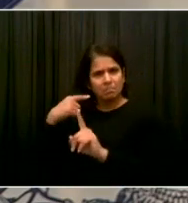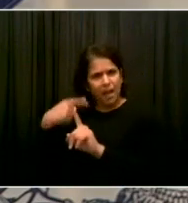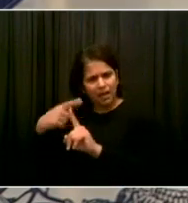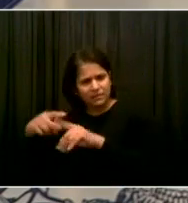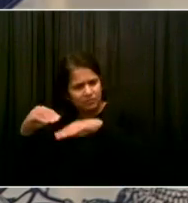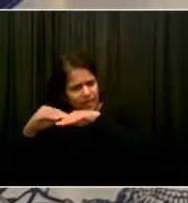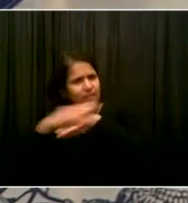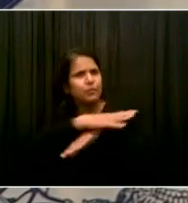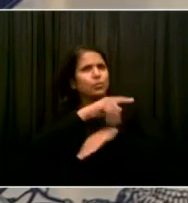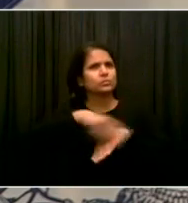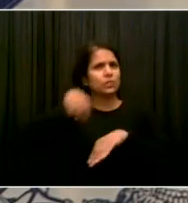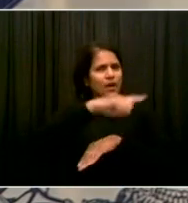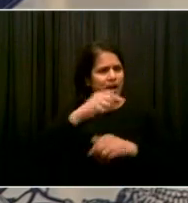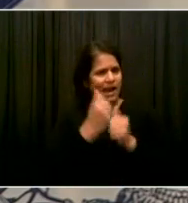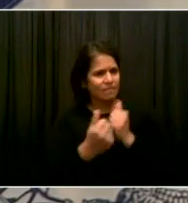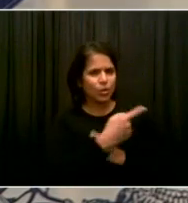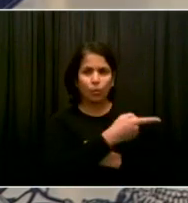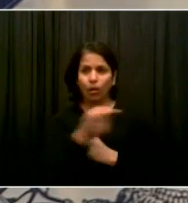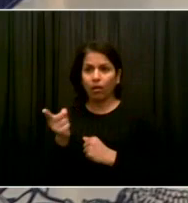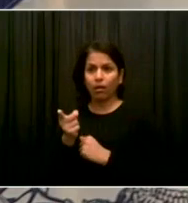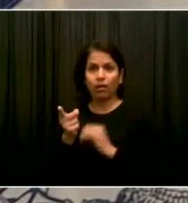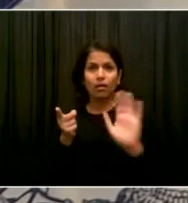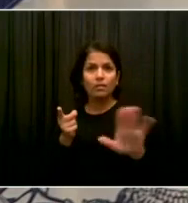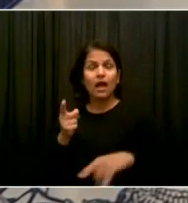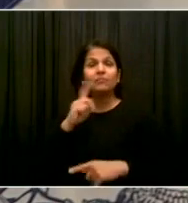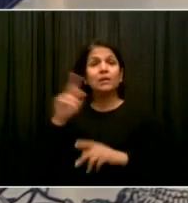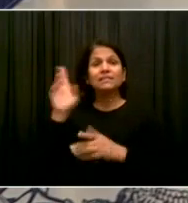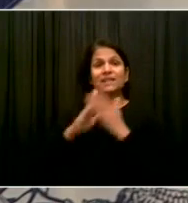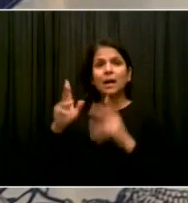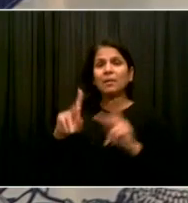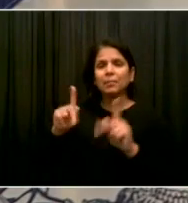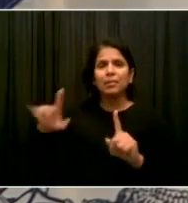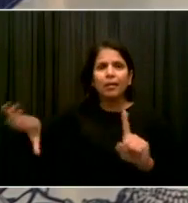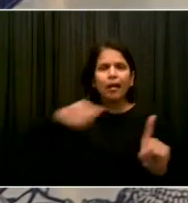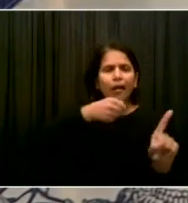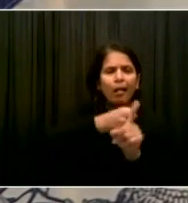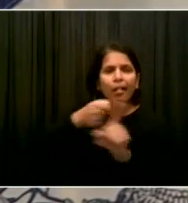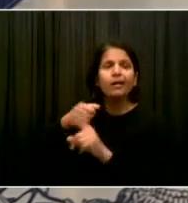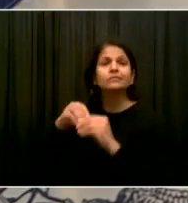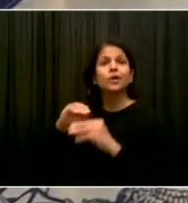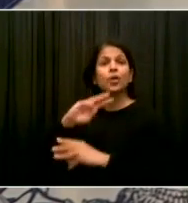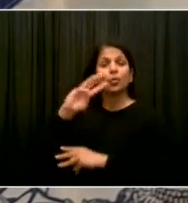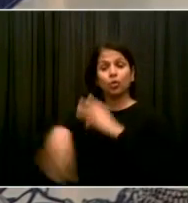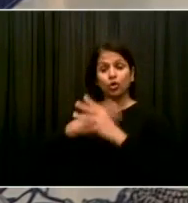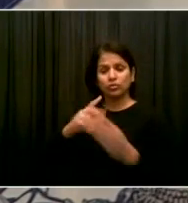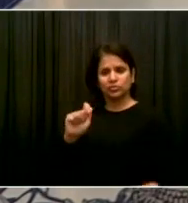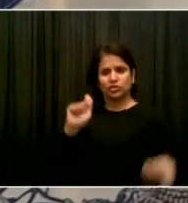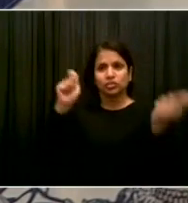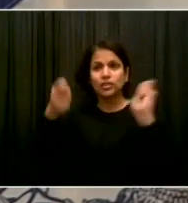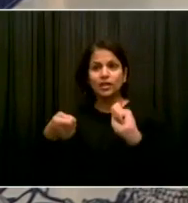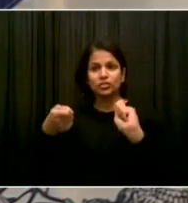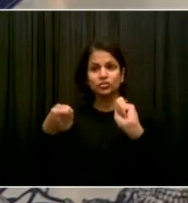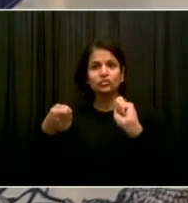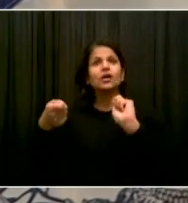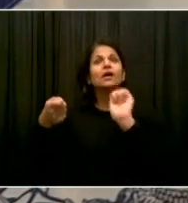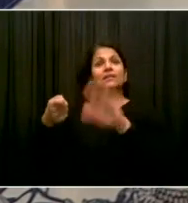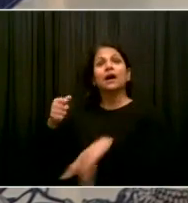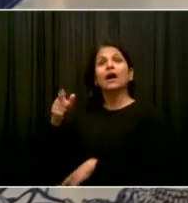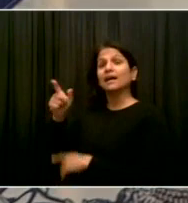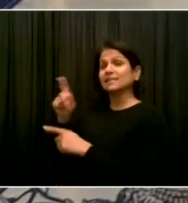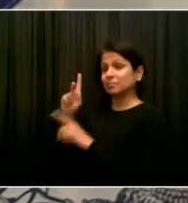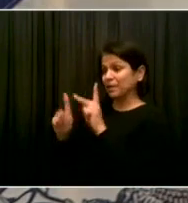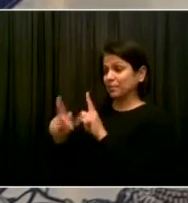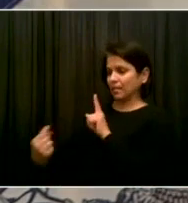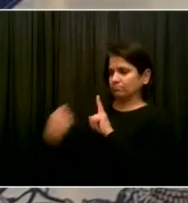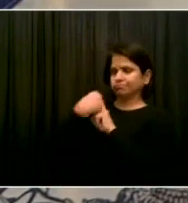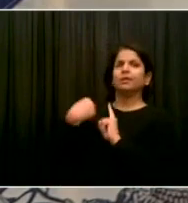in many ways. Some people change our consciousness, our minds. Some people create not just